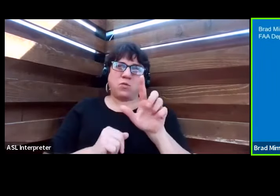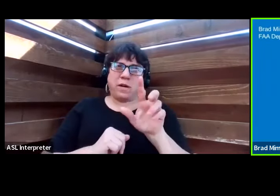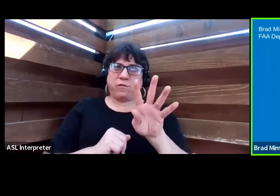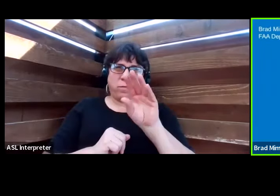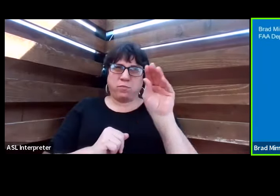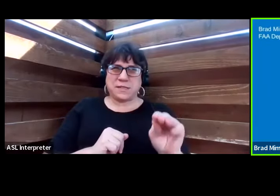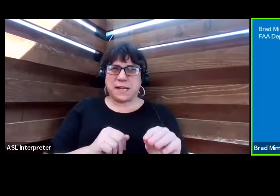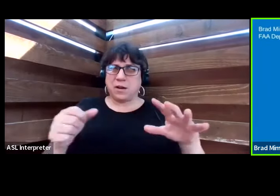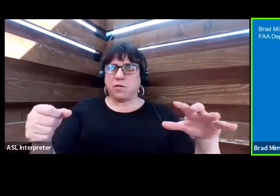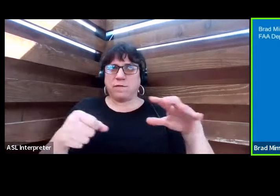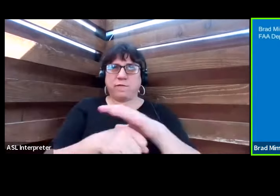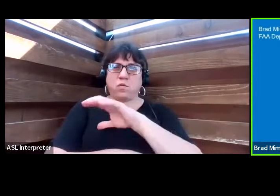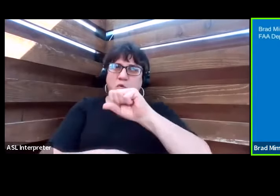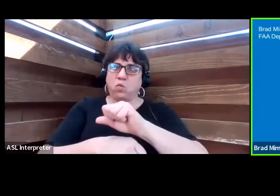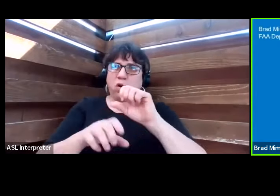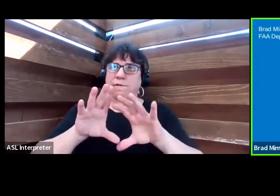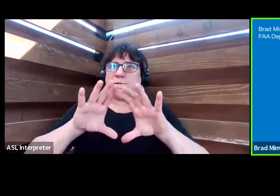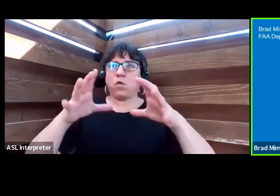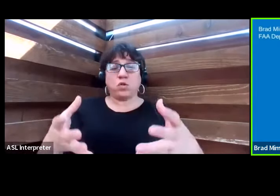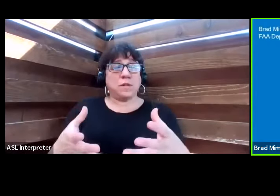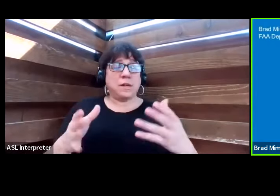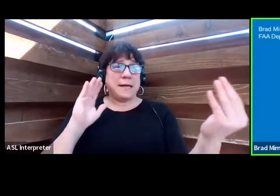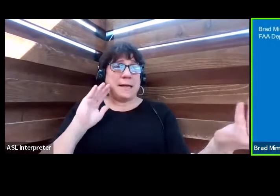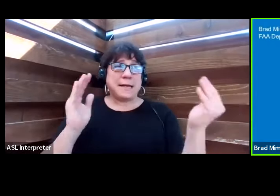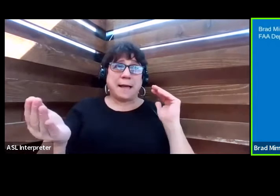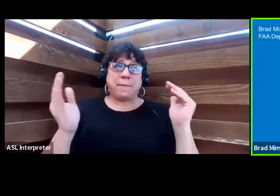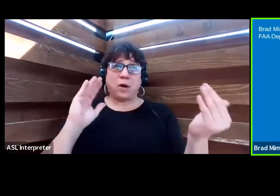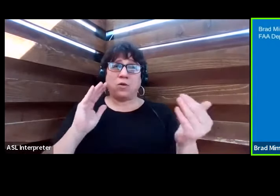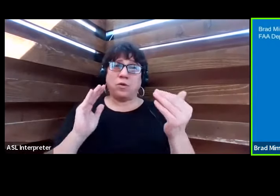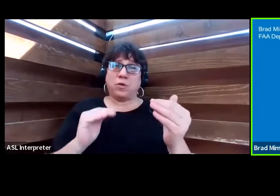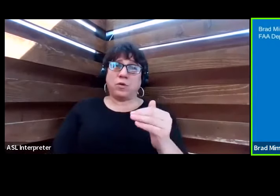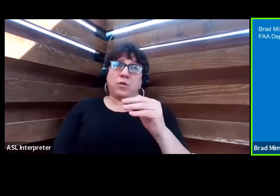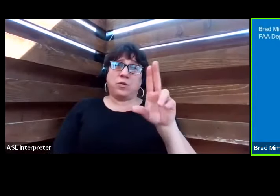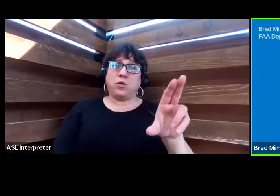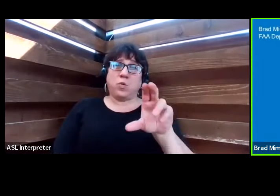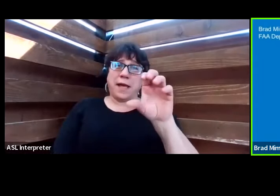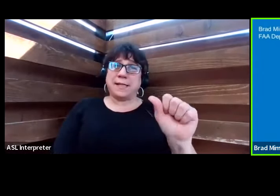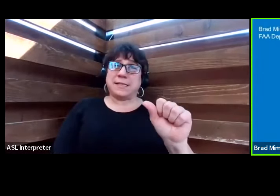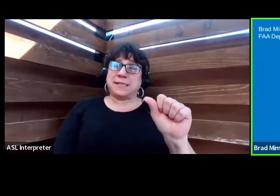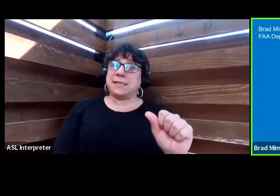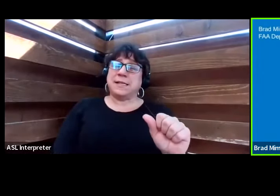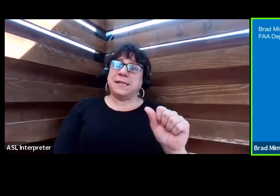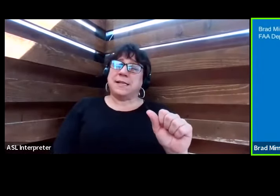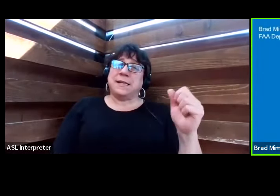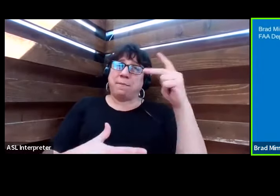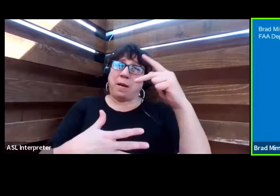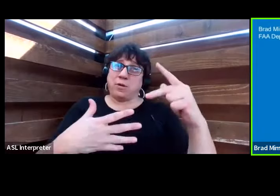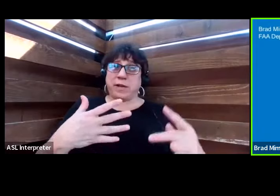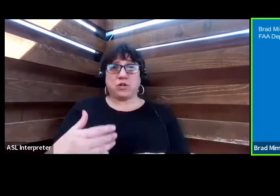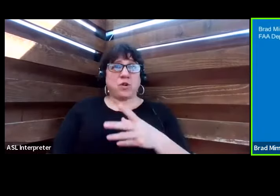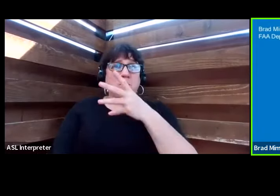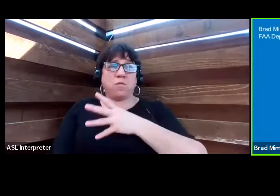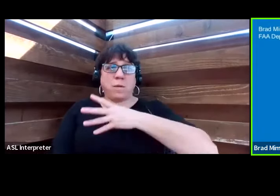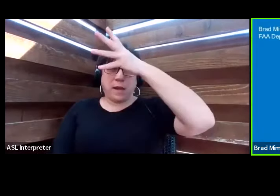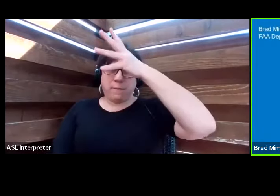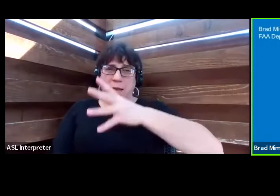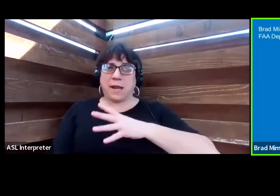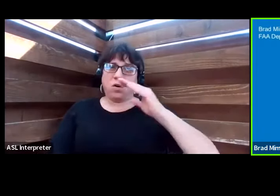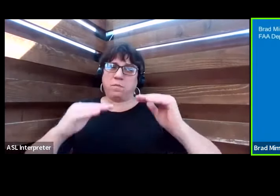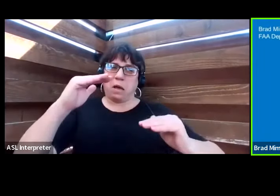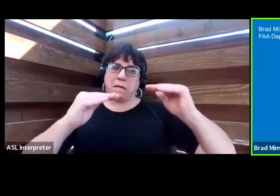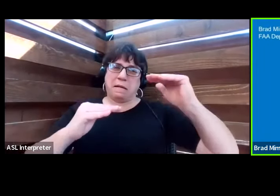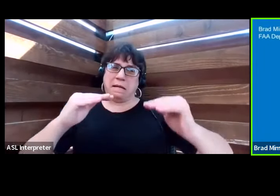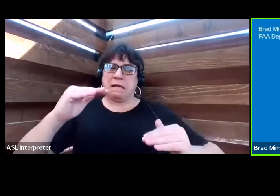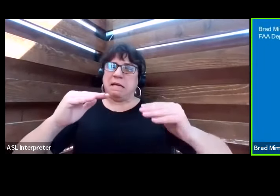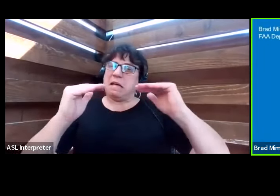the entire workforce. And again, compare that to the U.S. population, where men and women are about an equal number,